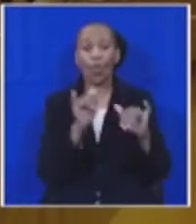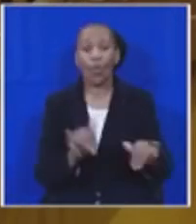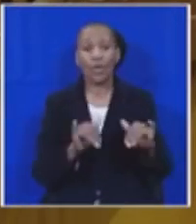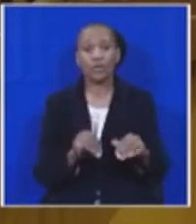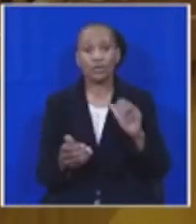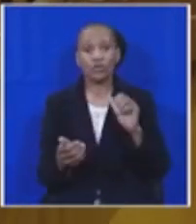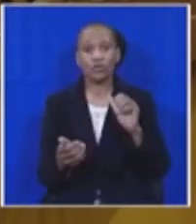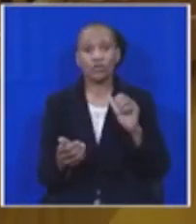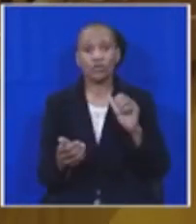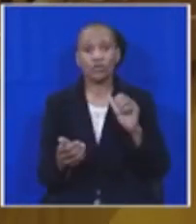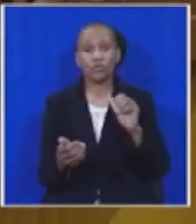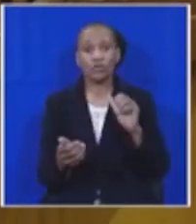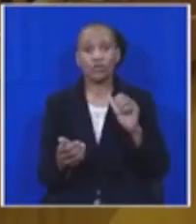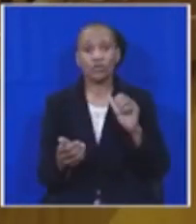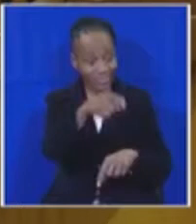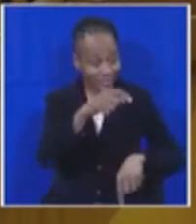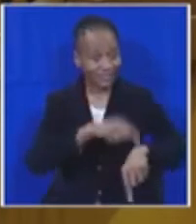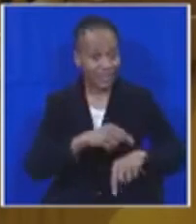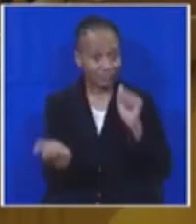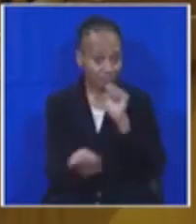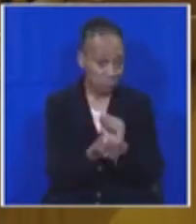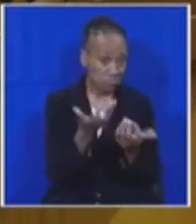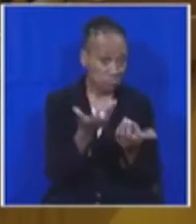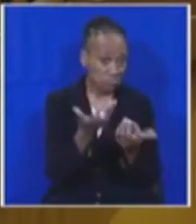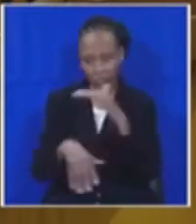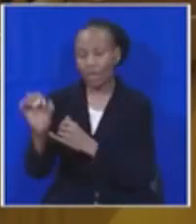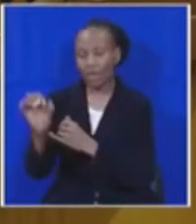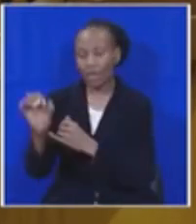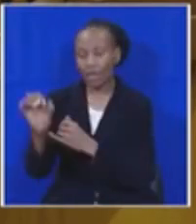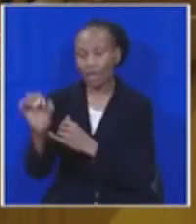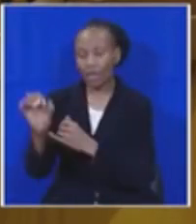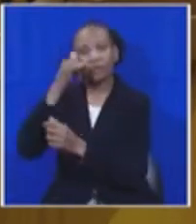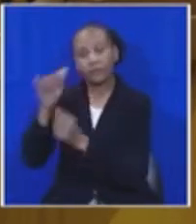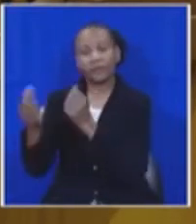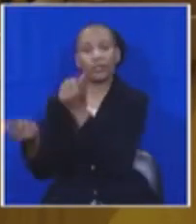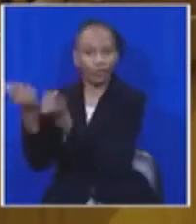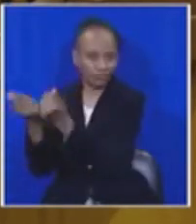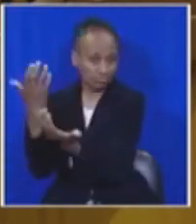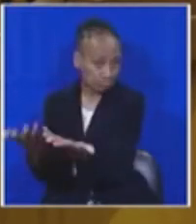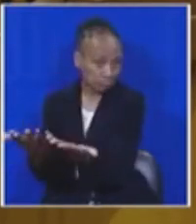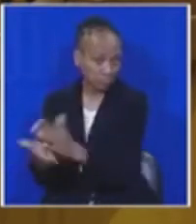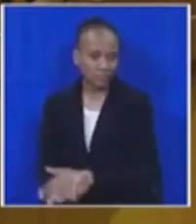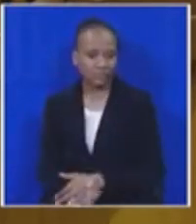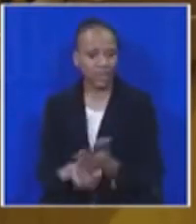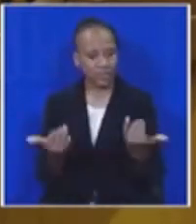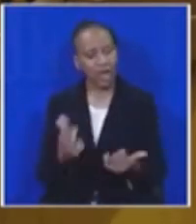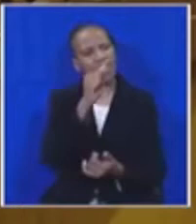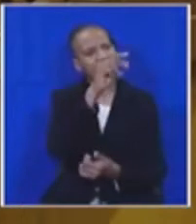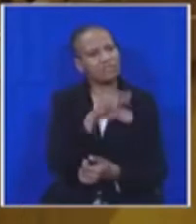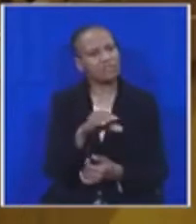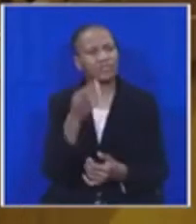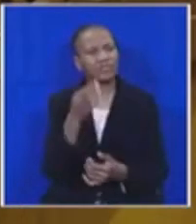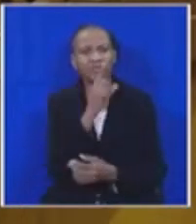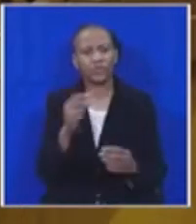stage on whether he should be arrested and sent to the International Criminal Court. At that stage, the ANC Alliance issued a